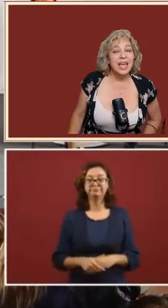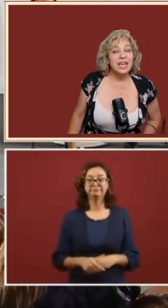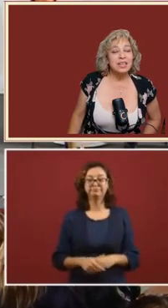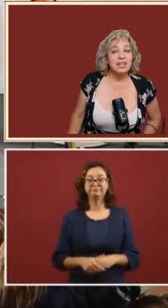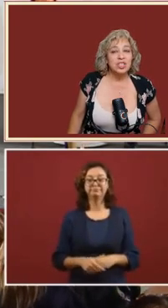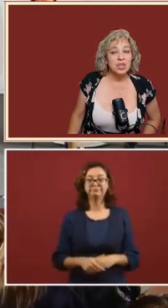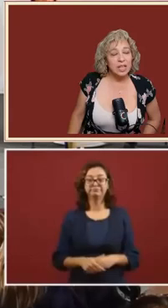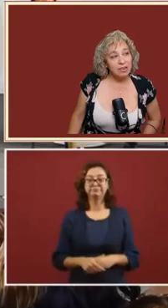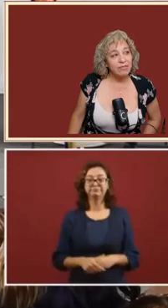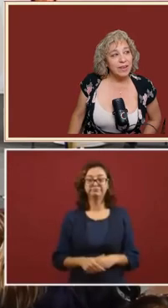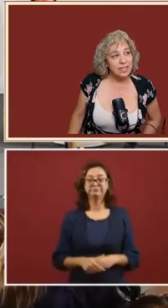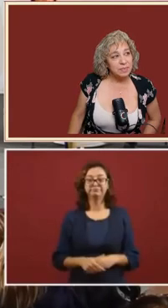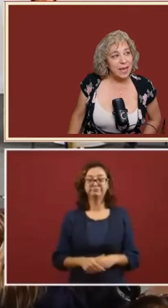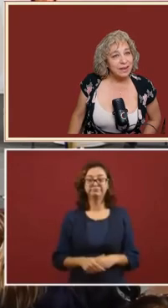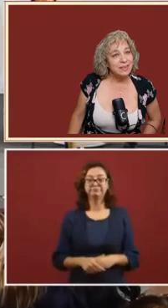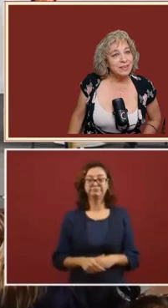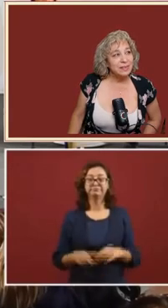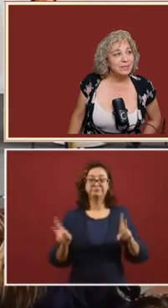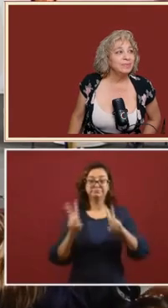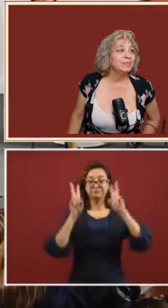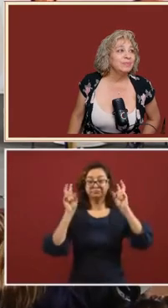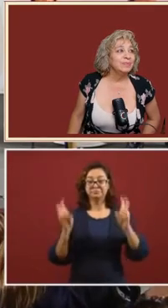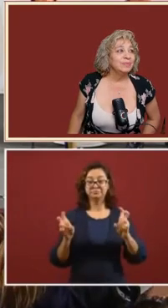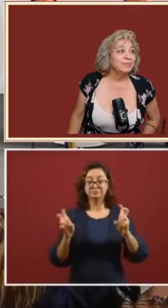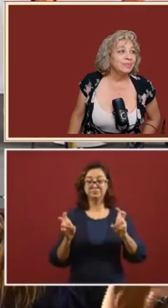And to clarify this matter.